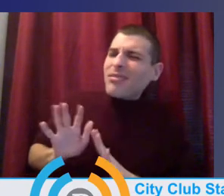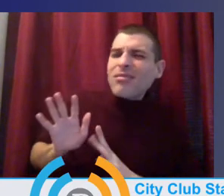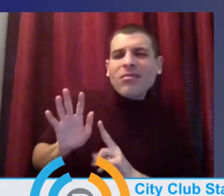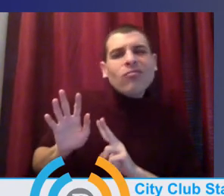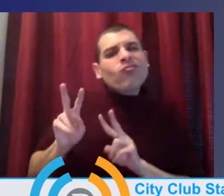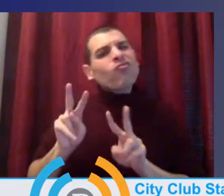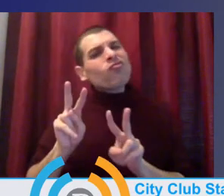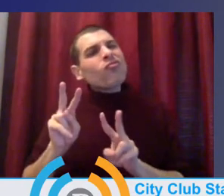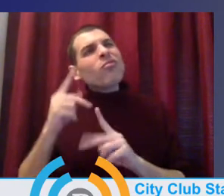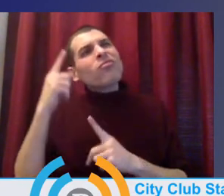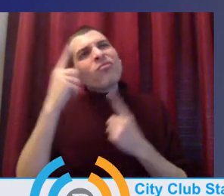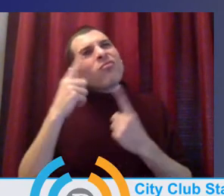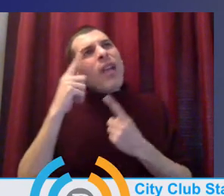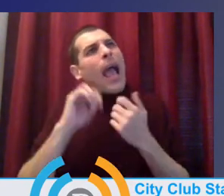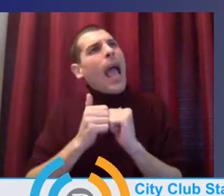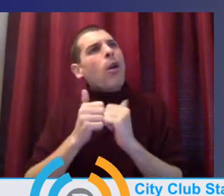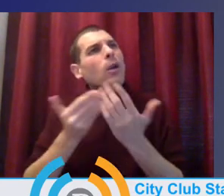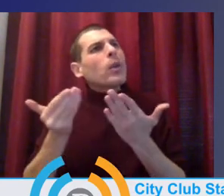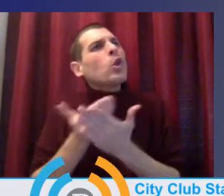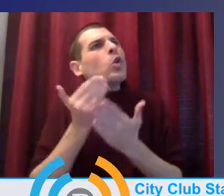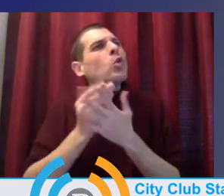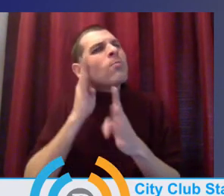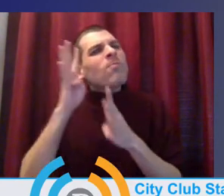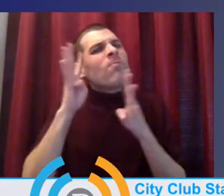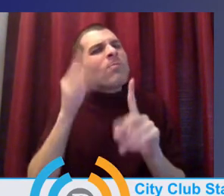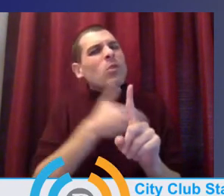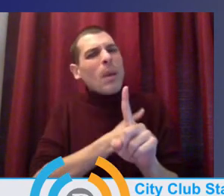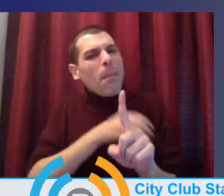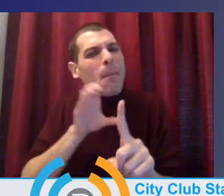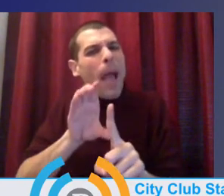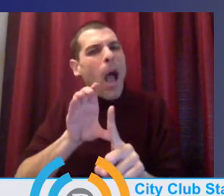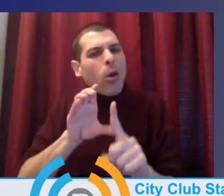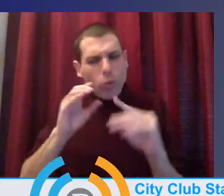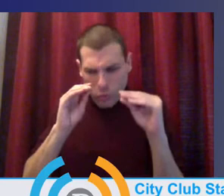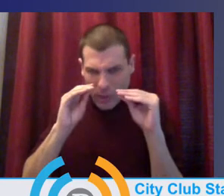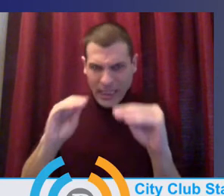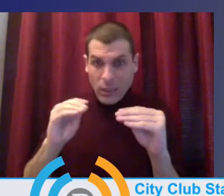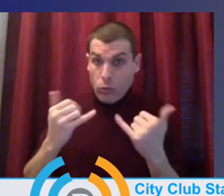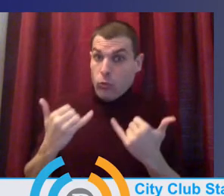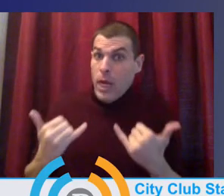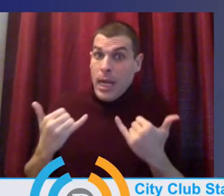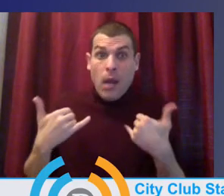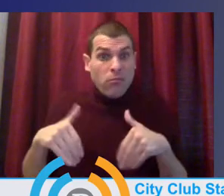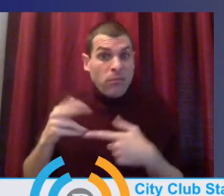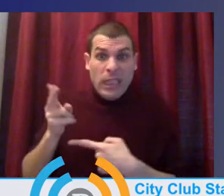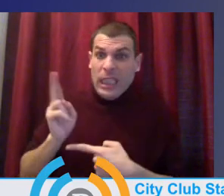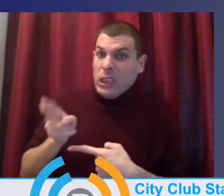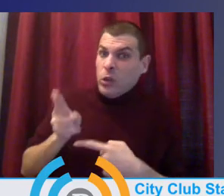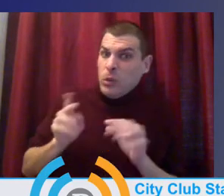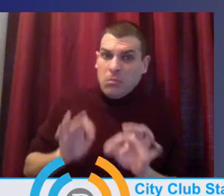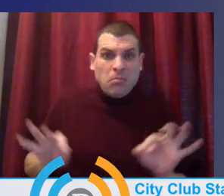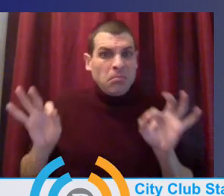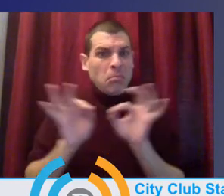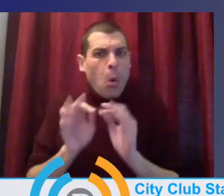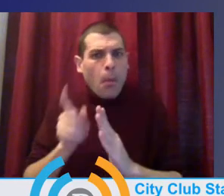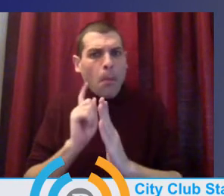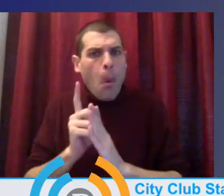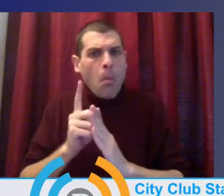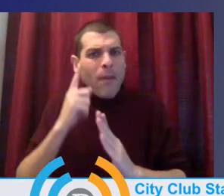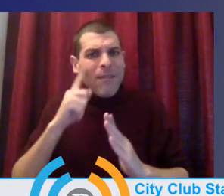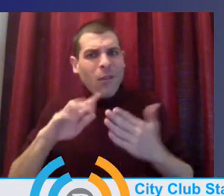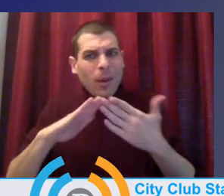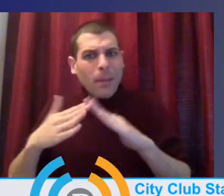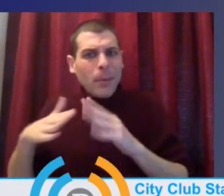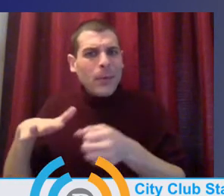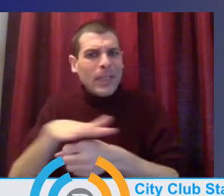them, to help them understand the context of this moment that we're in, the history of their community. And we should be able to give them